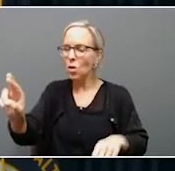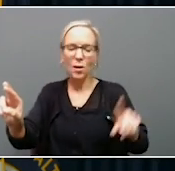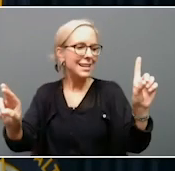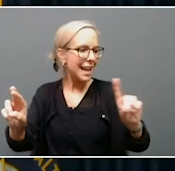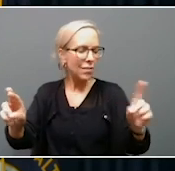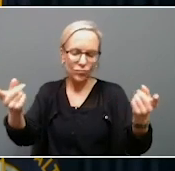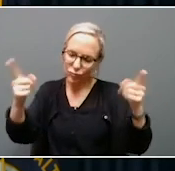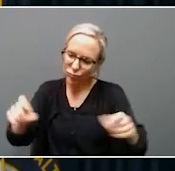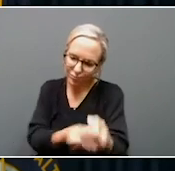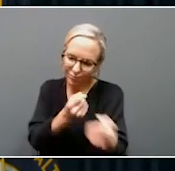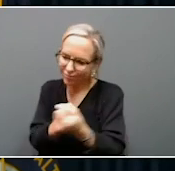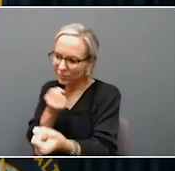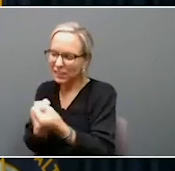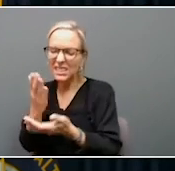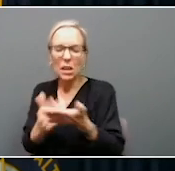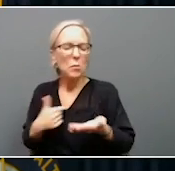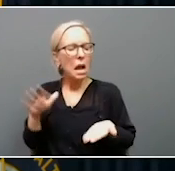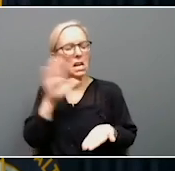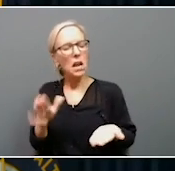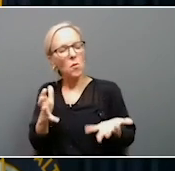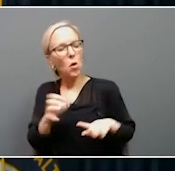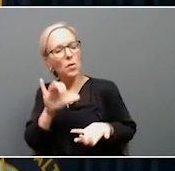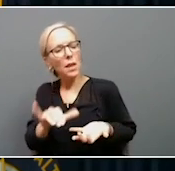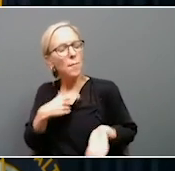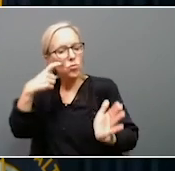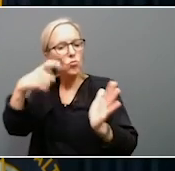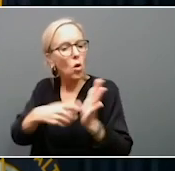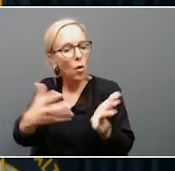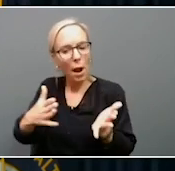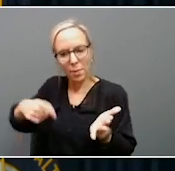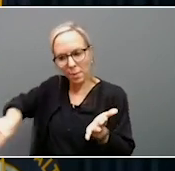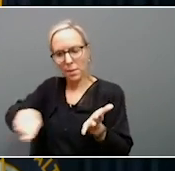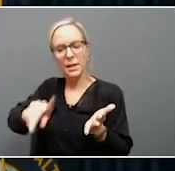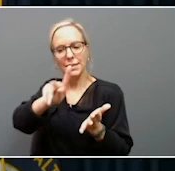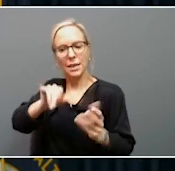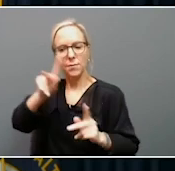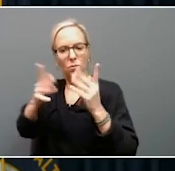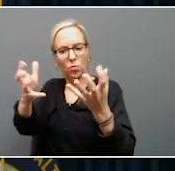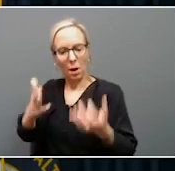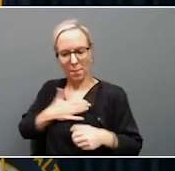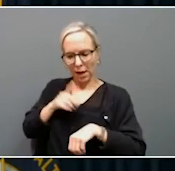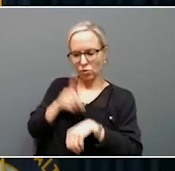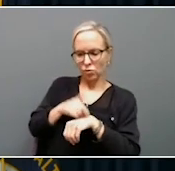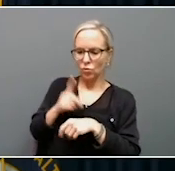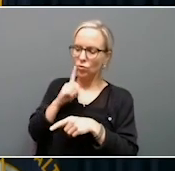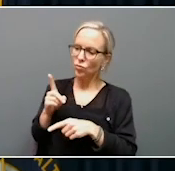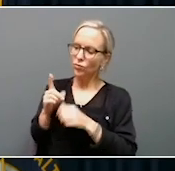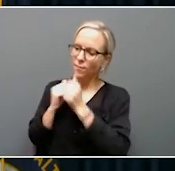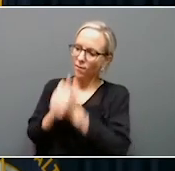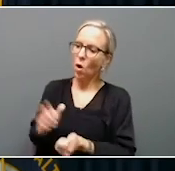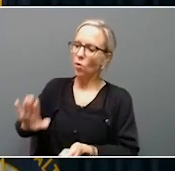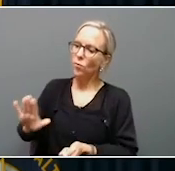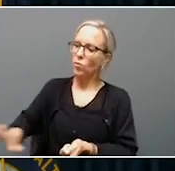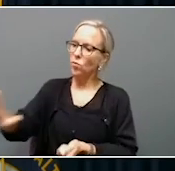say, I don't ever want to do this, but I recognize it's what my constituents want, and it's my duty to carry out their will and to serve